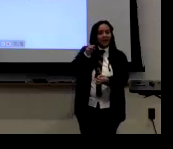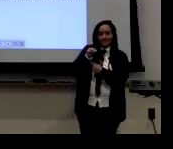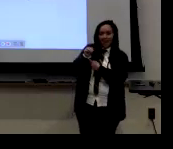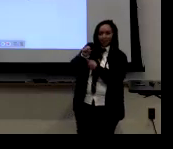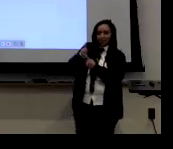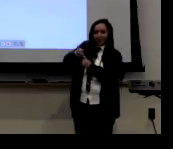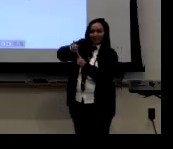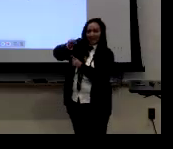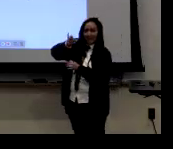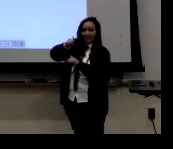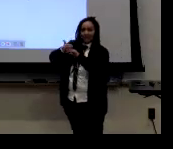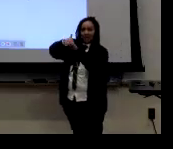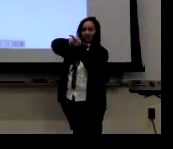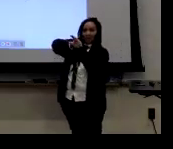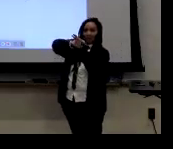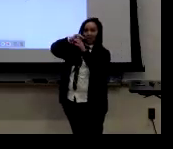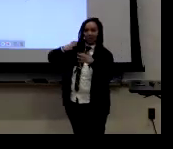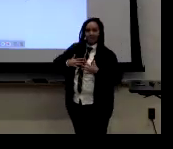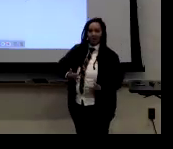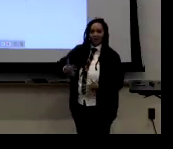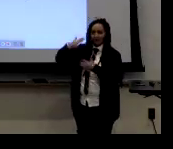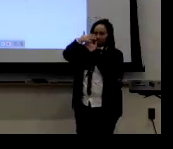only related to the male body.